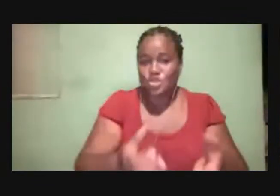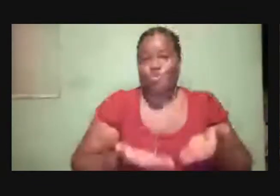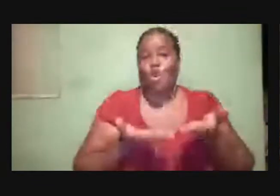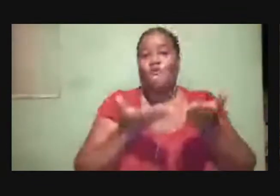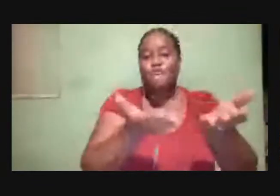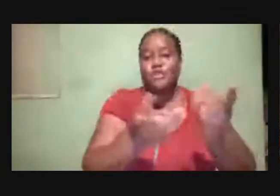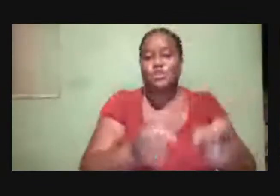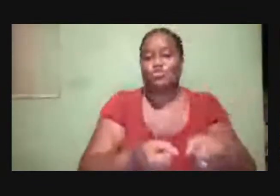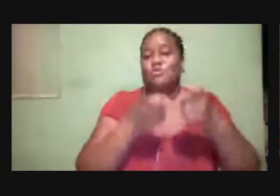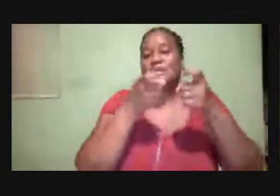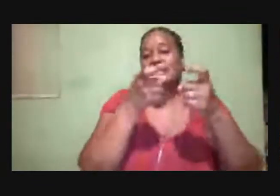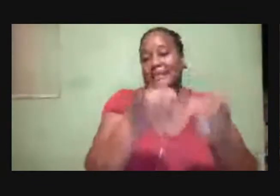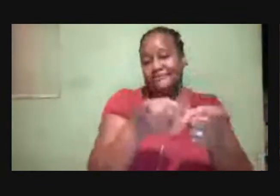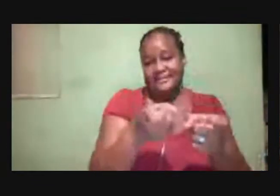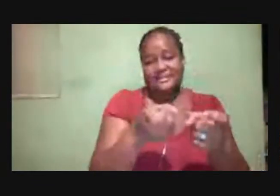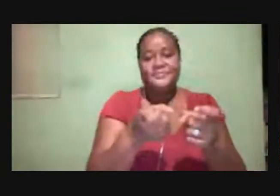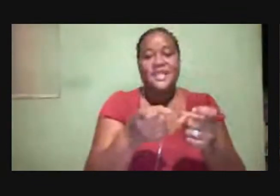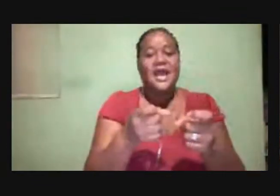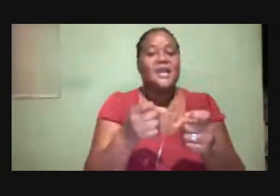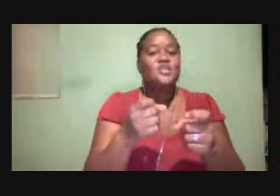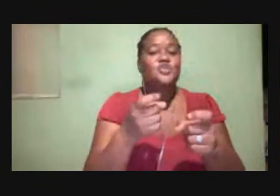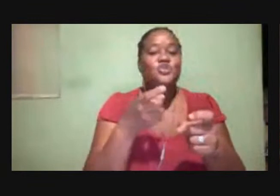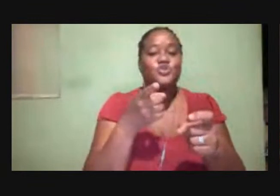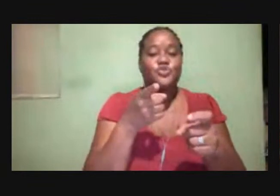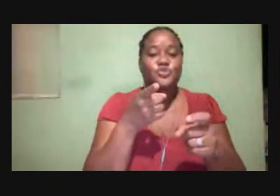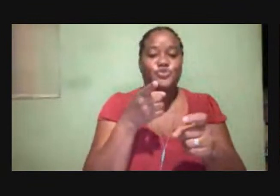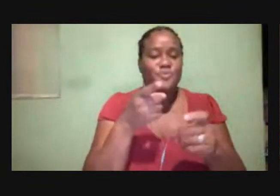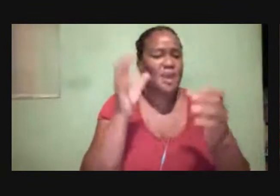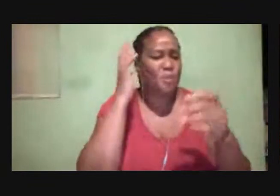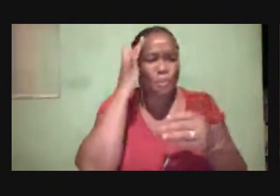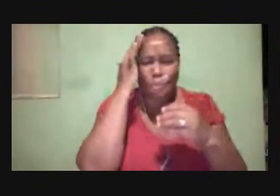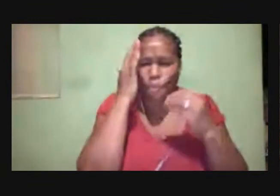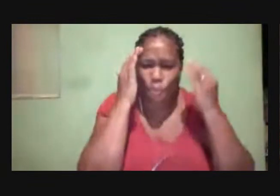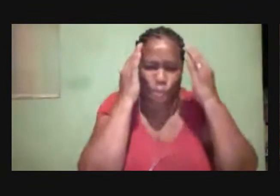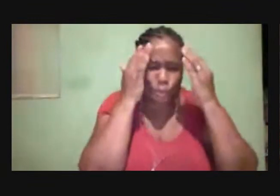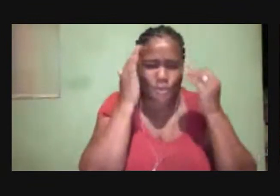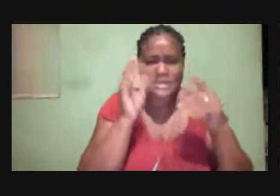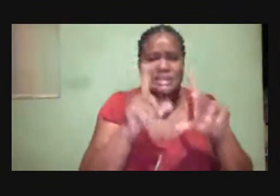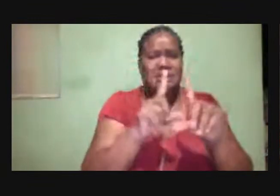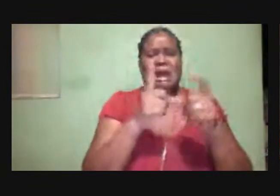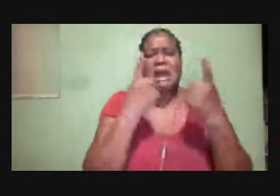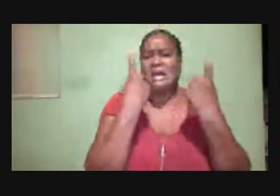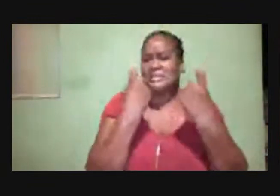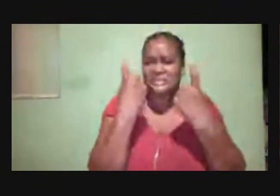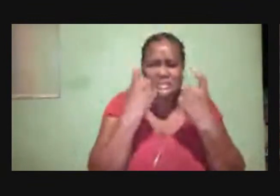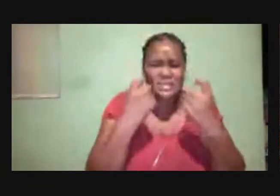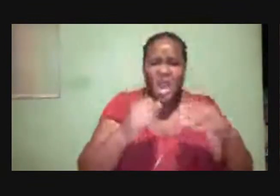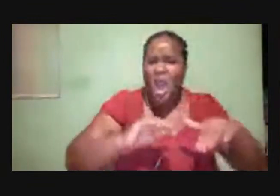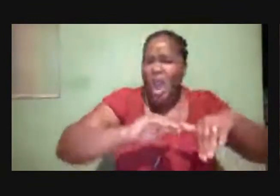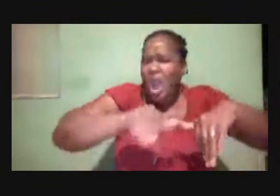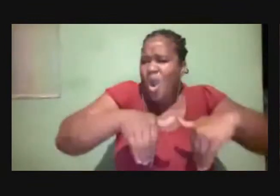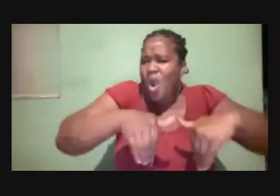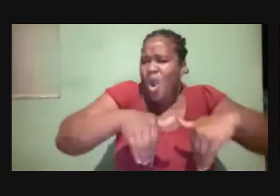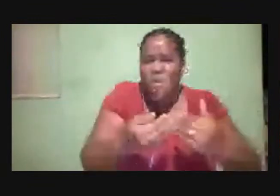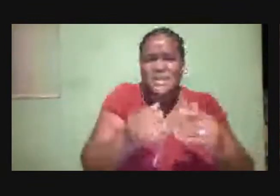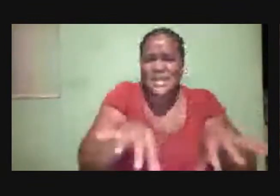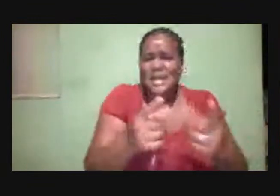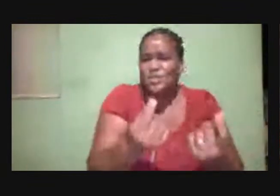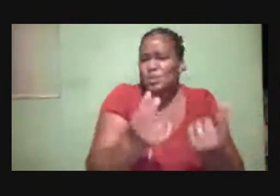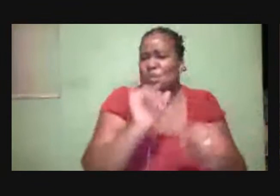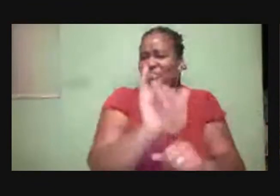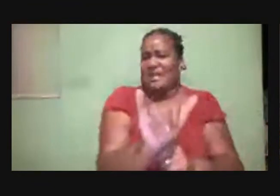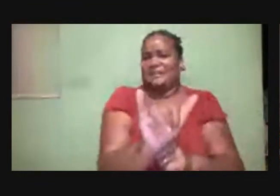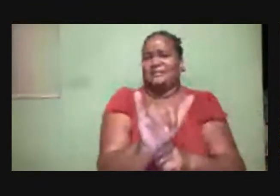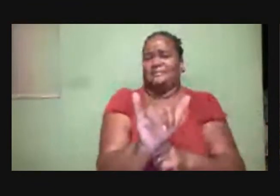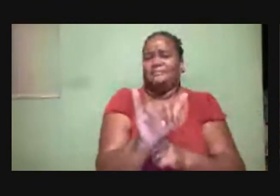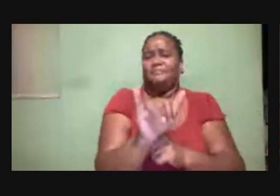and donations. And you perhaps may be wondering. Or perhaps be asking. How am I able to do that? How am I able